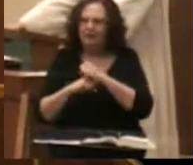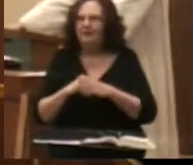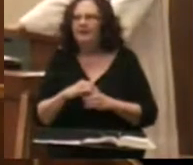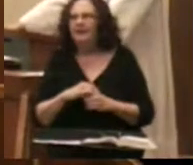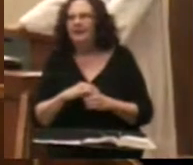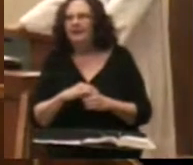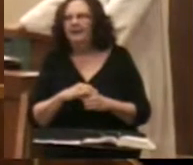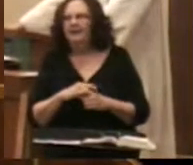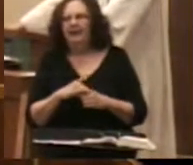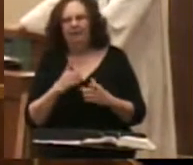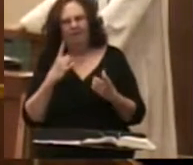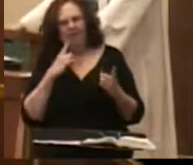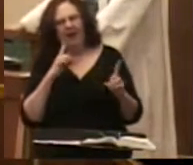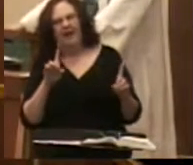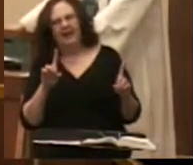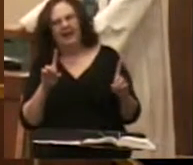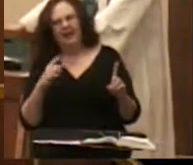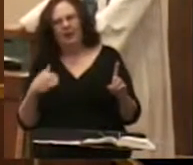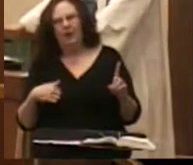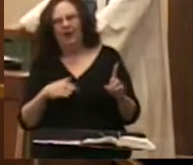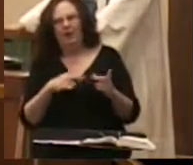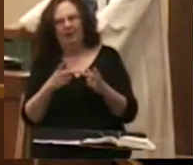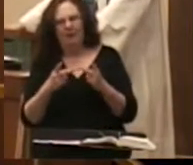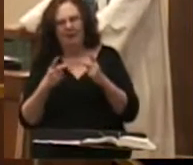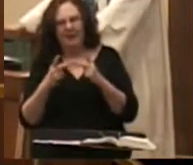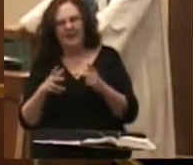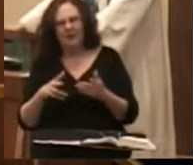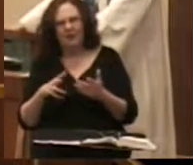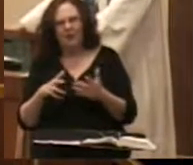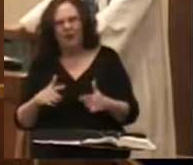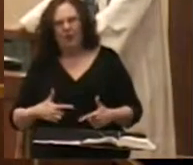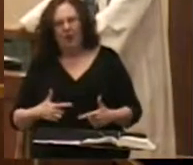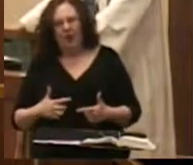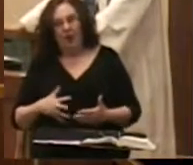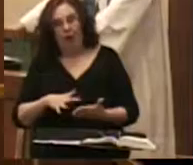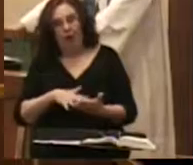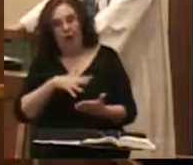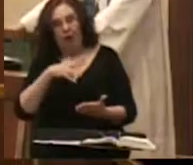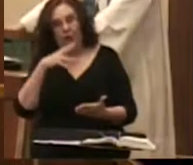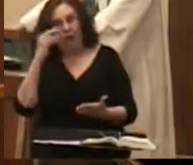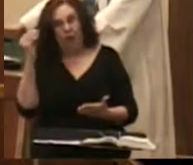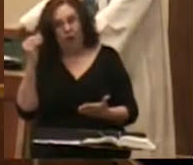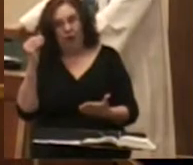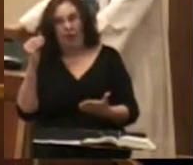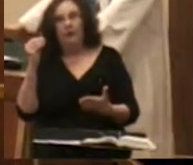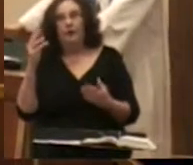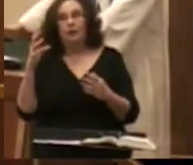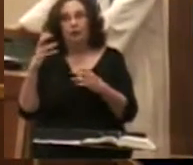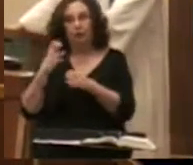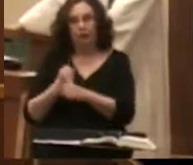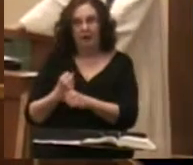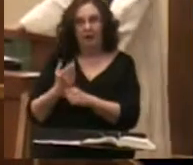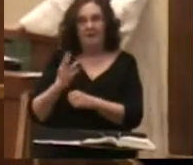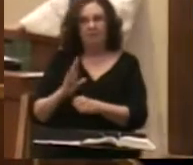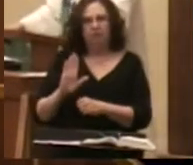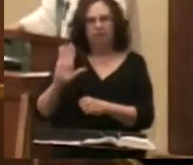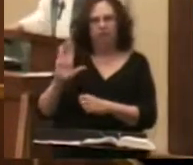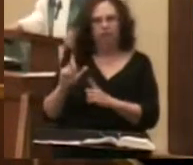and finally we will have a place to learn and trust God's word here too and that word is a good one